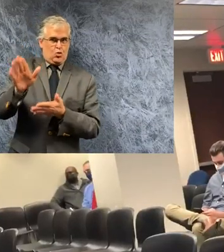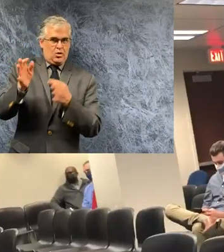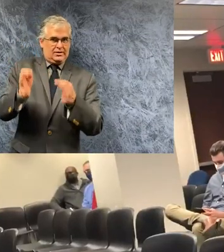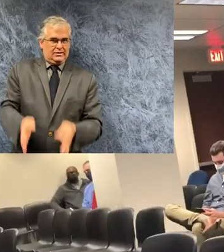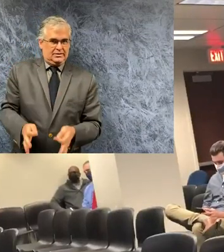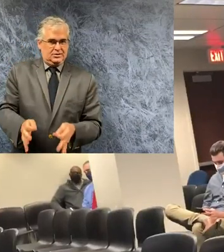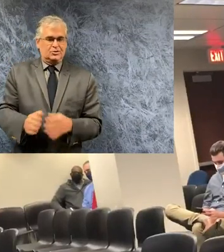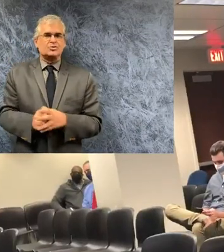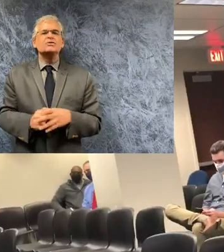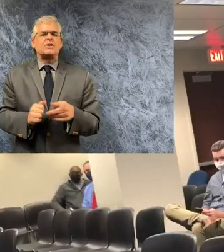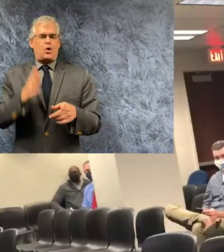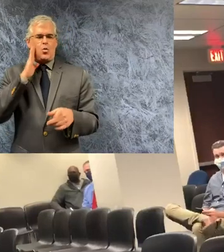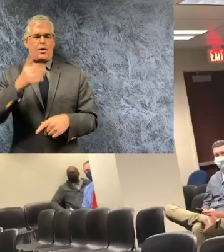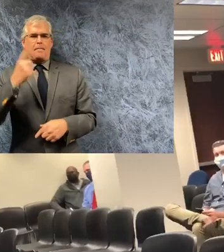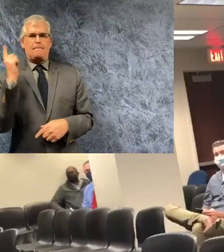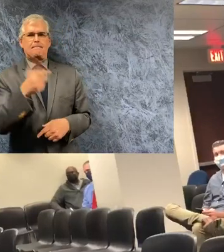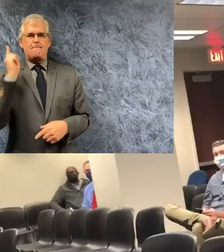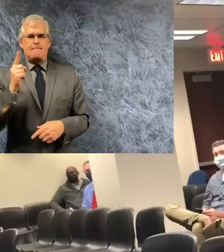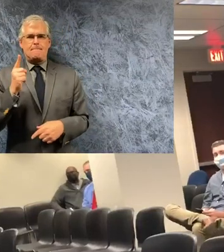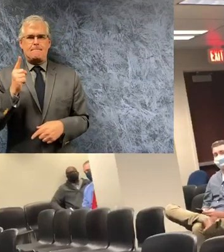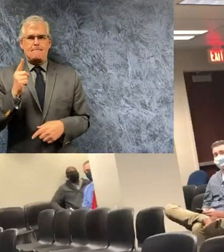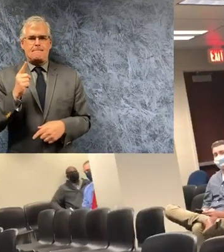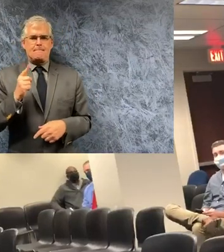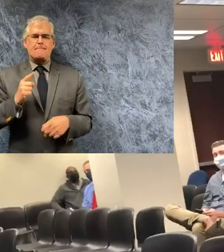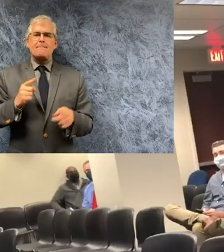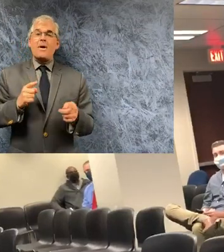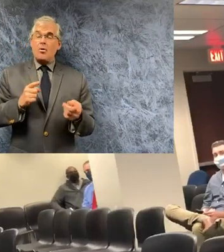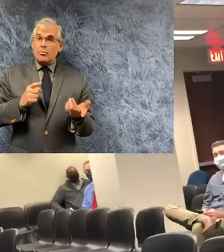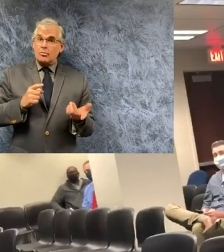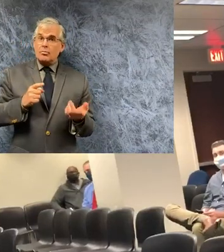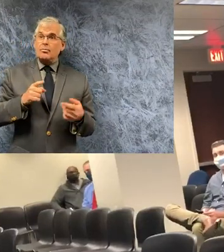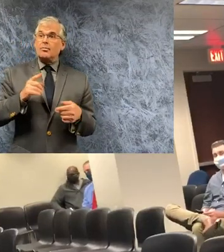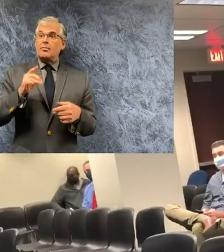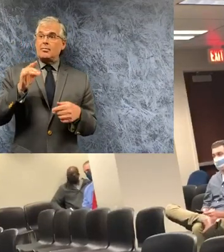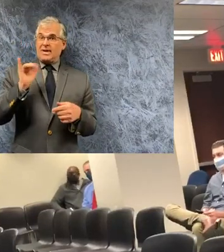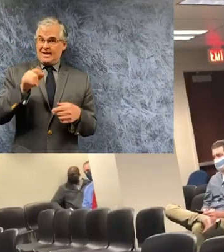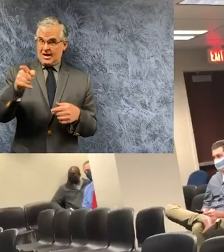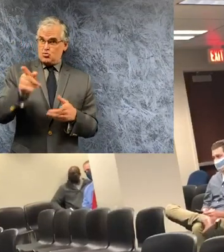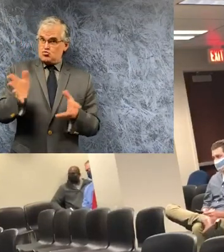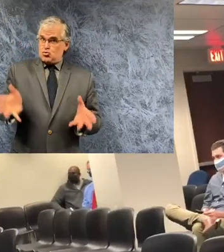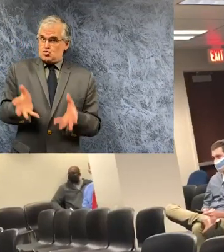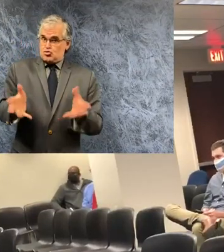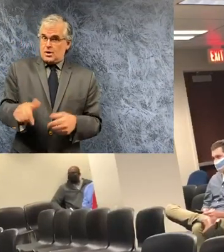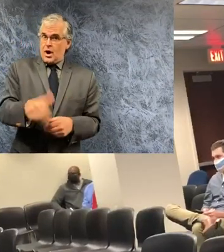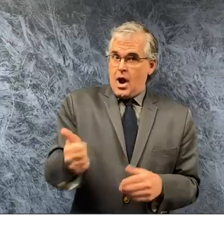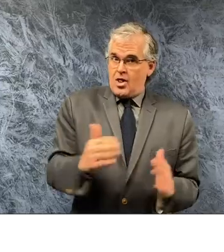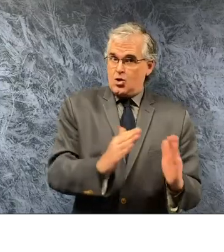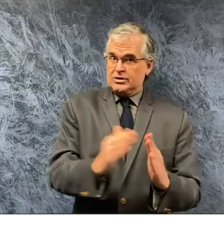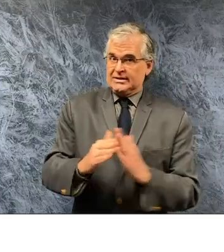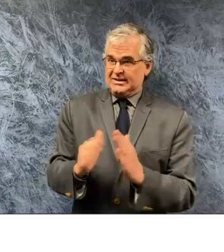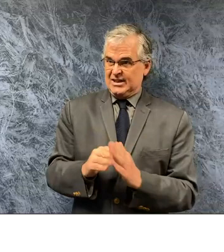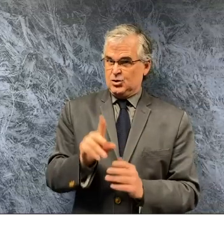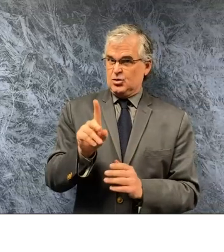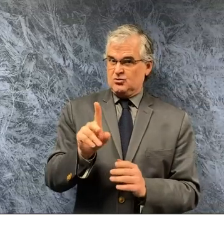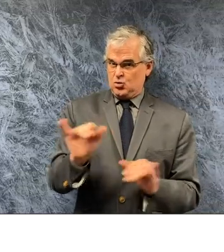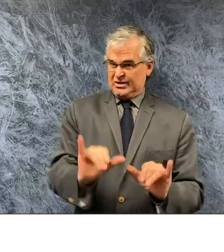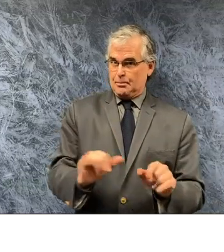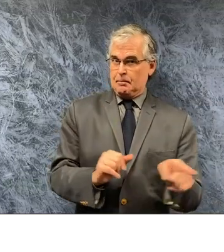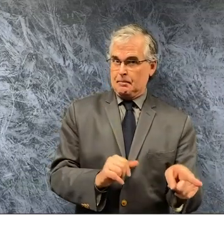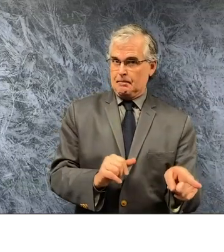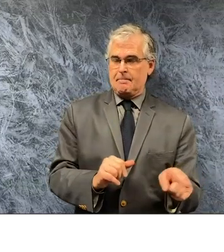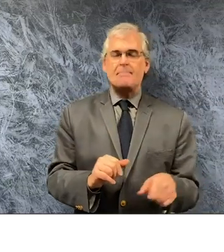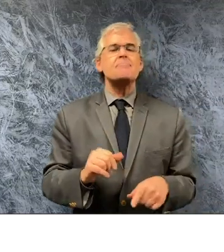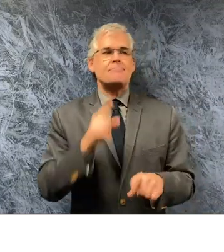landlords saying hey you're going to get evicted is this something that this type of enforcement you encourage other cities throughout the state to follow as well i encourage all